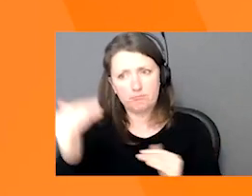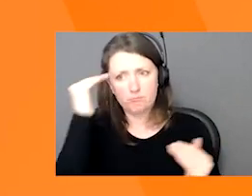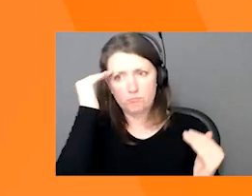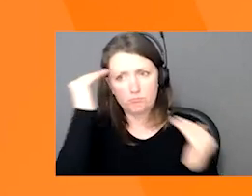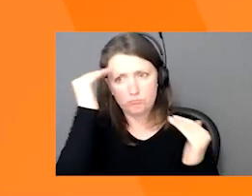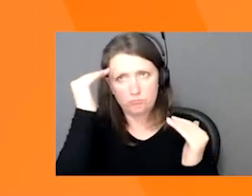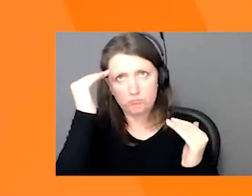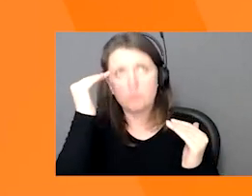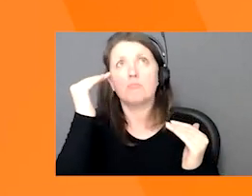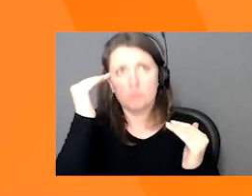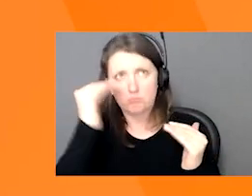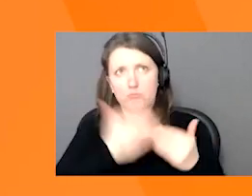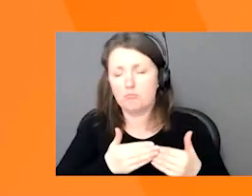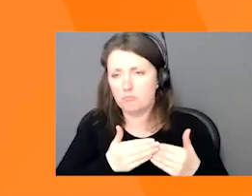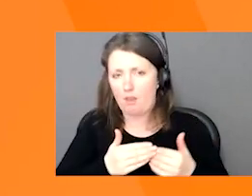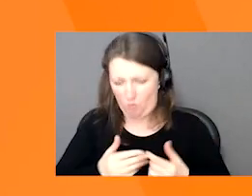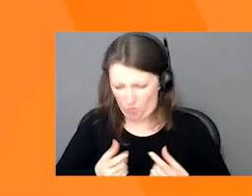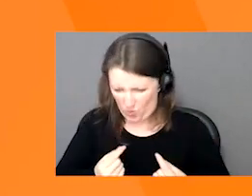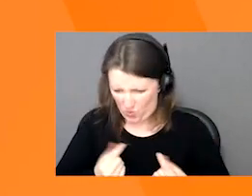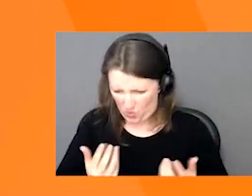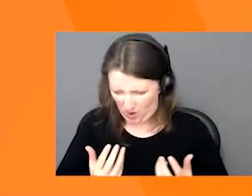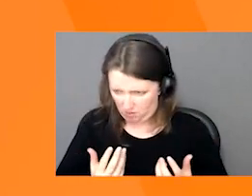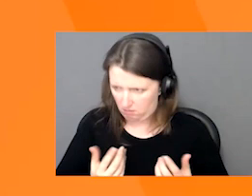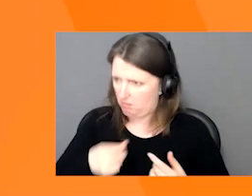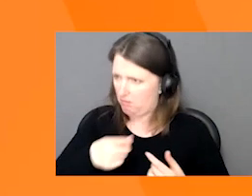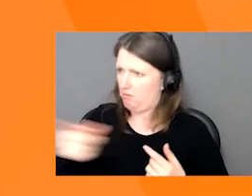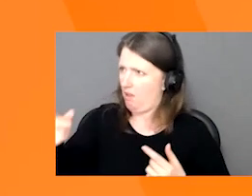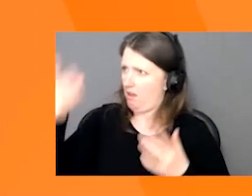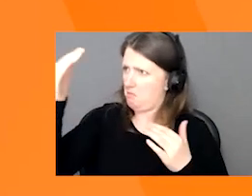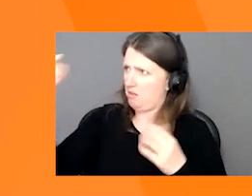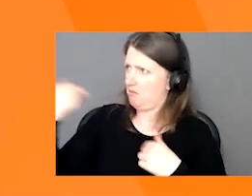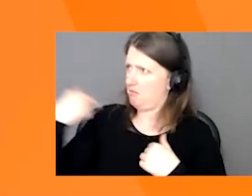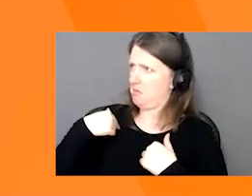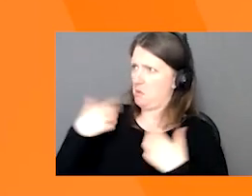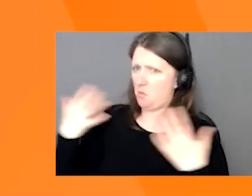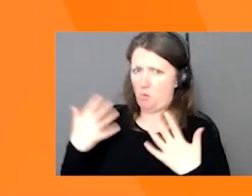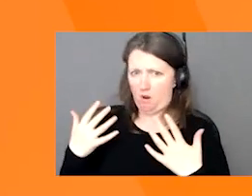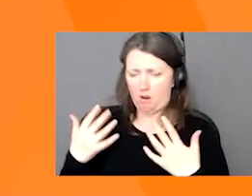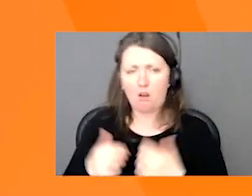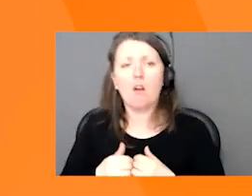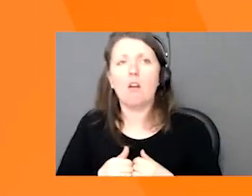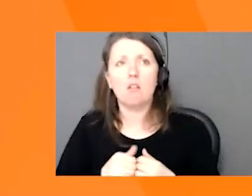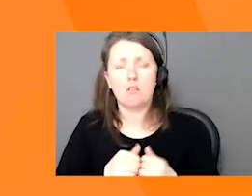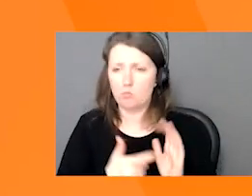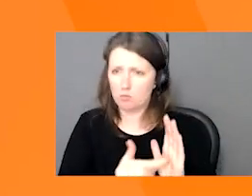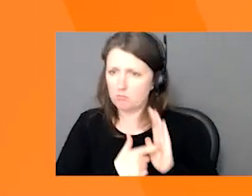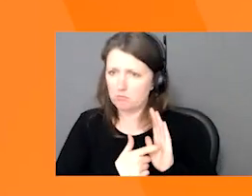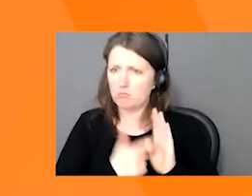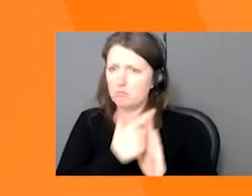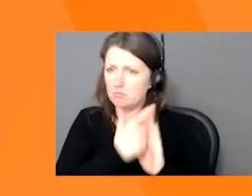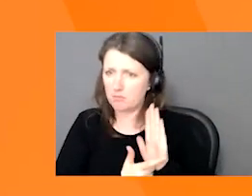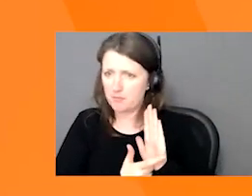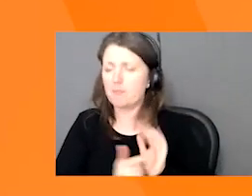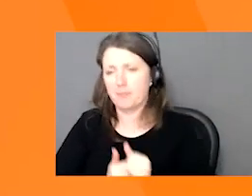decisions. We have education resources and training to help you get your products to market to meet those trading partner requirements